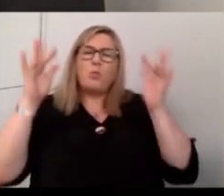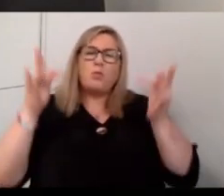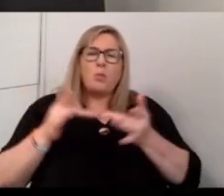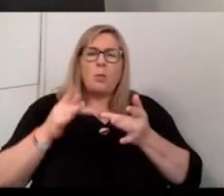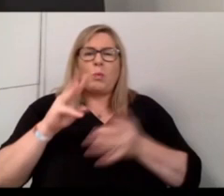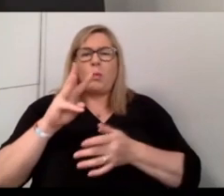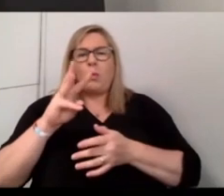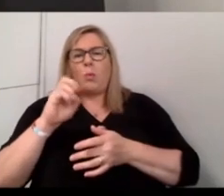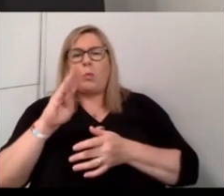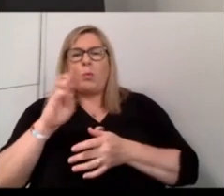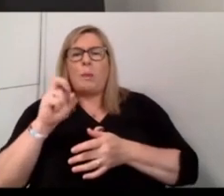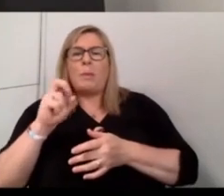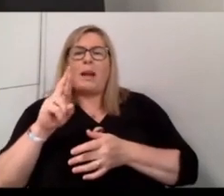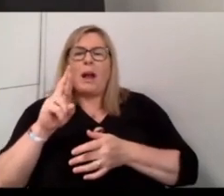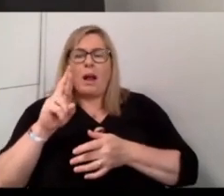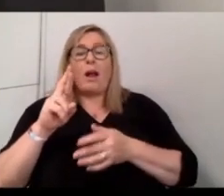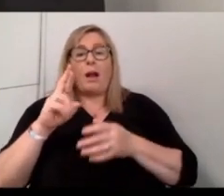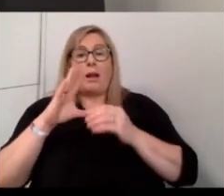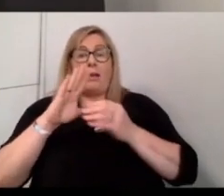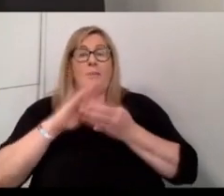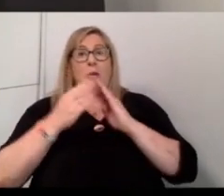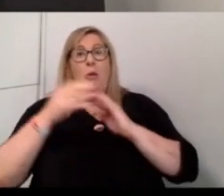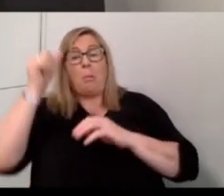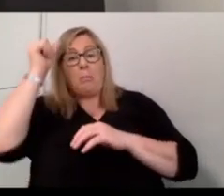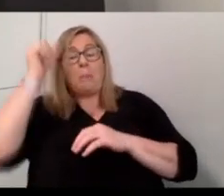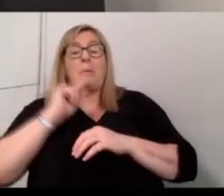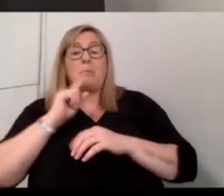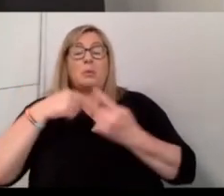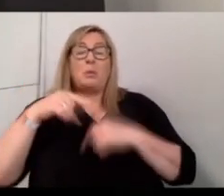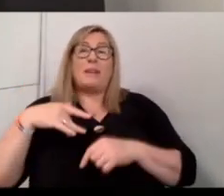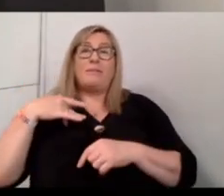out and meet again, it's definitely something that we feel is more valuable as well. But